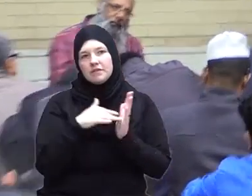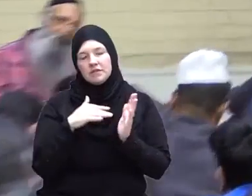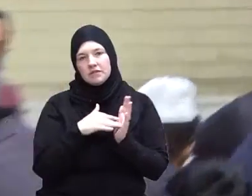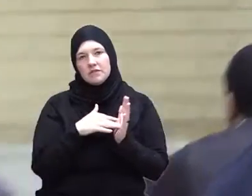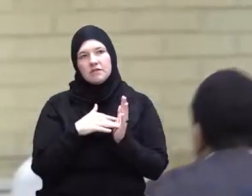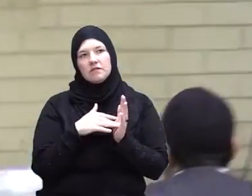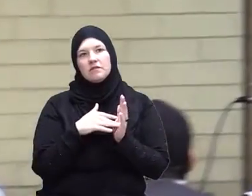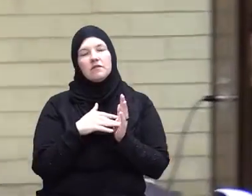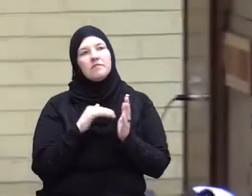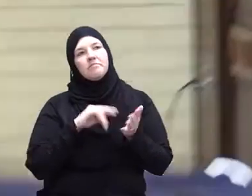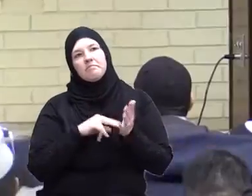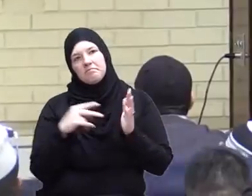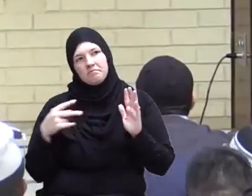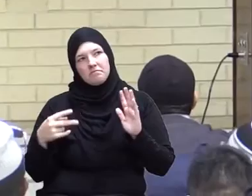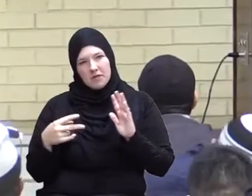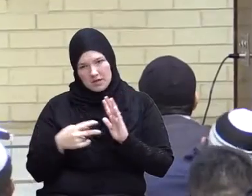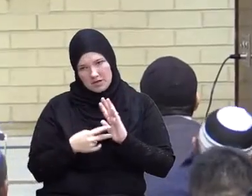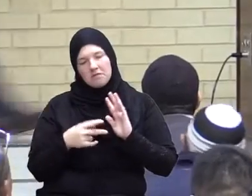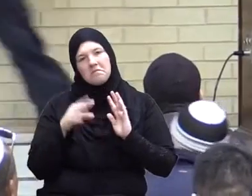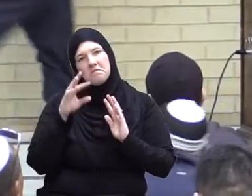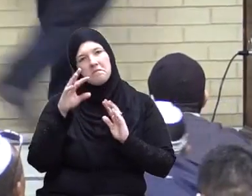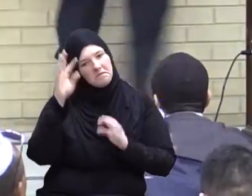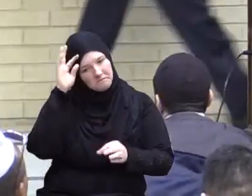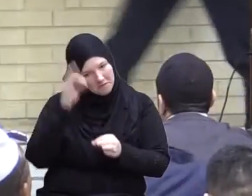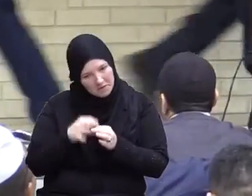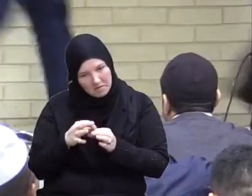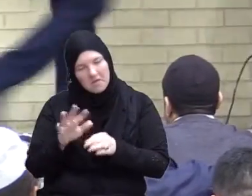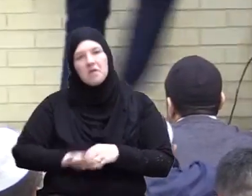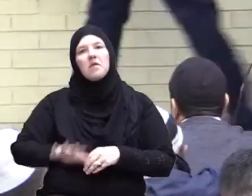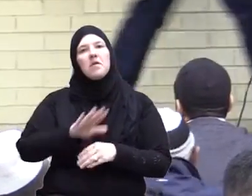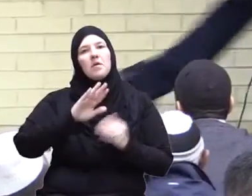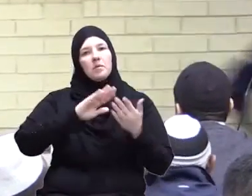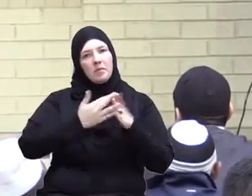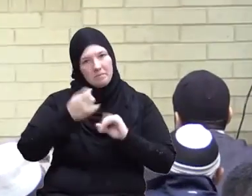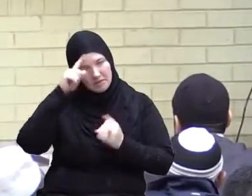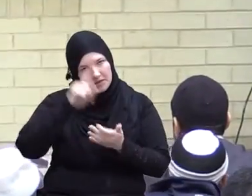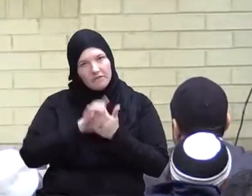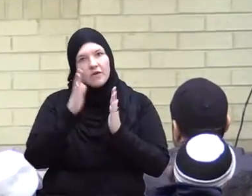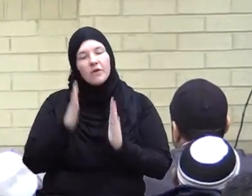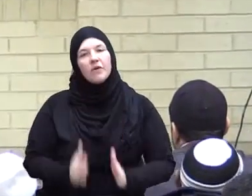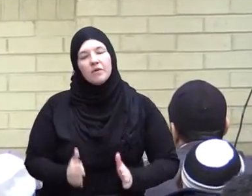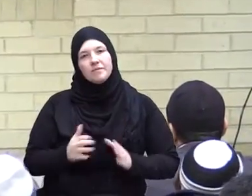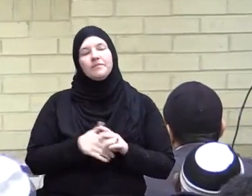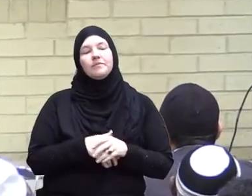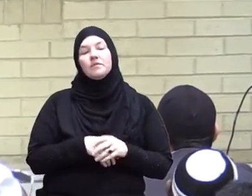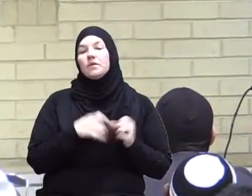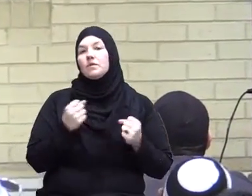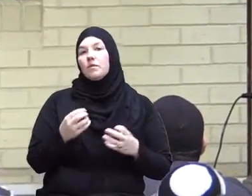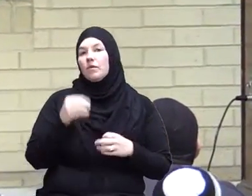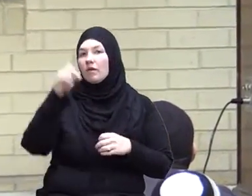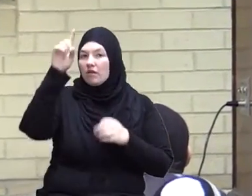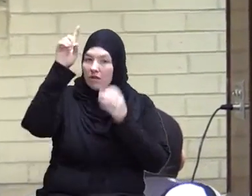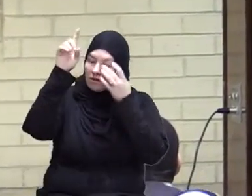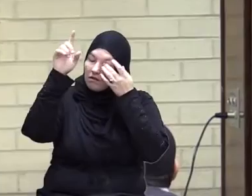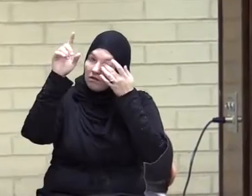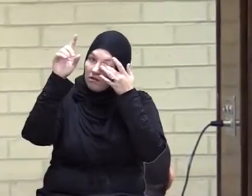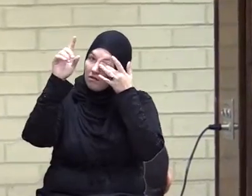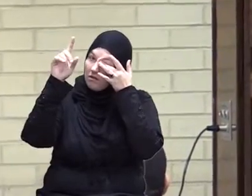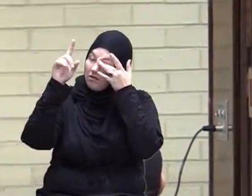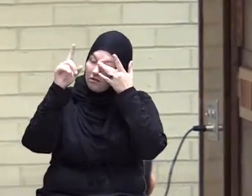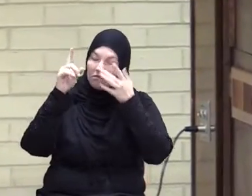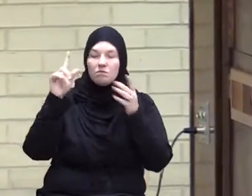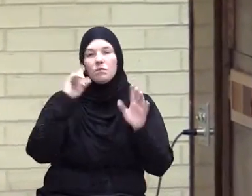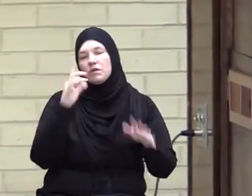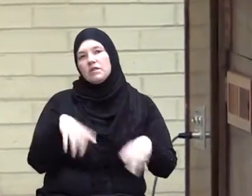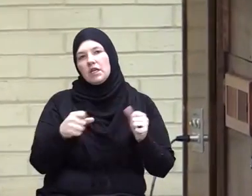by a community of faithfuls, a community of believers So Allah Subh'anaHu Wa Ta-A'la will take us in the